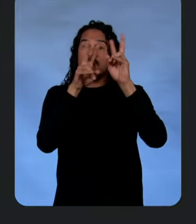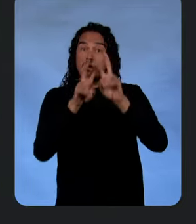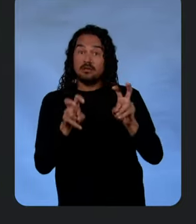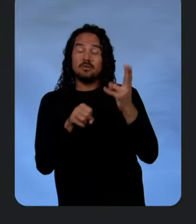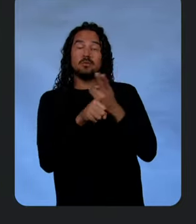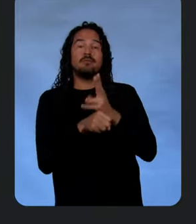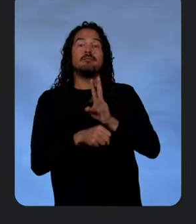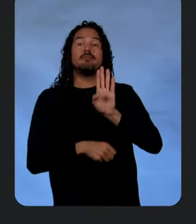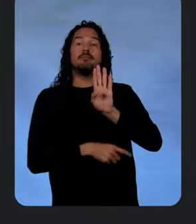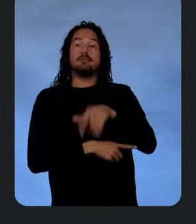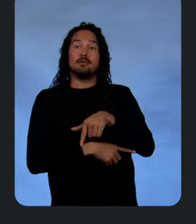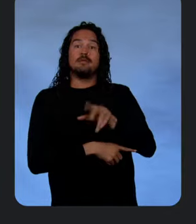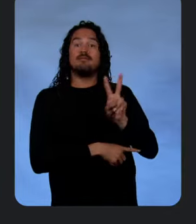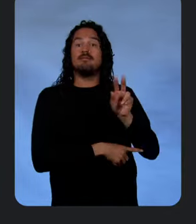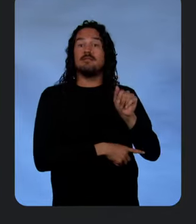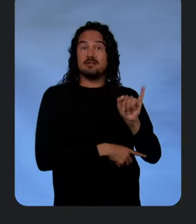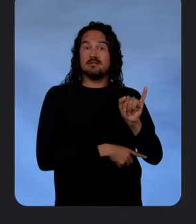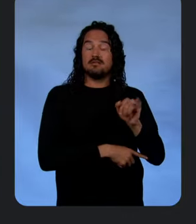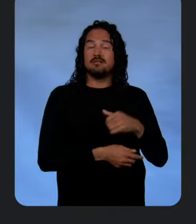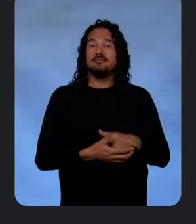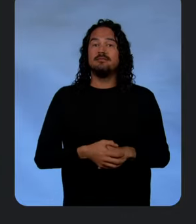AI. Yeah. Thanks, Jason.